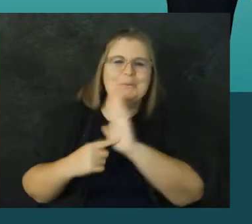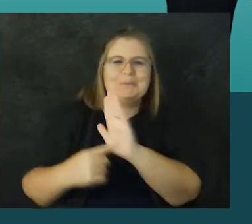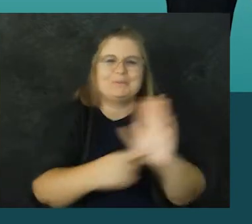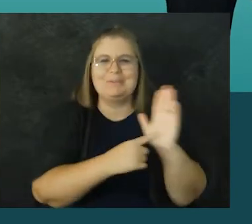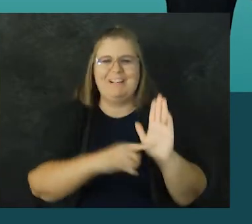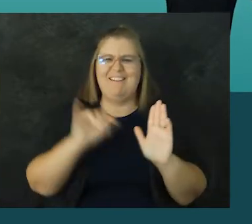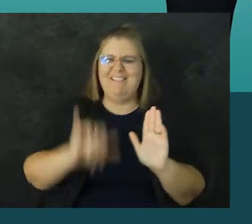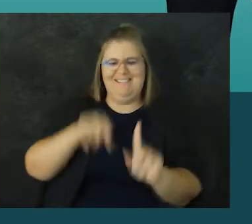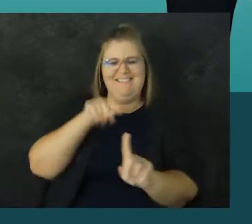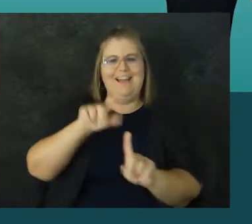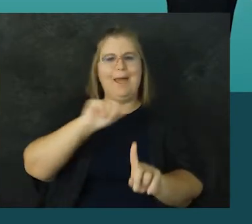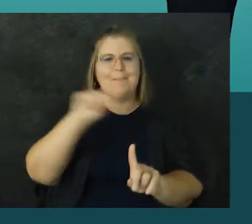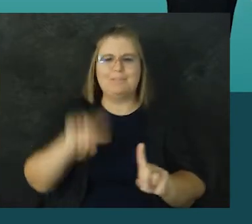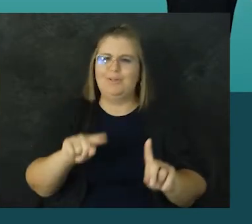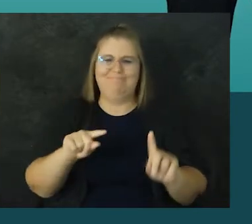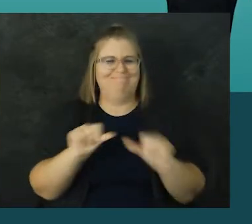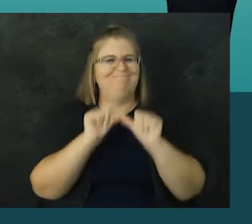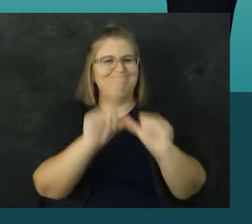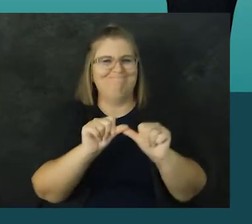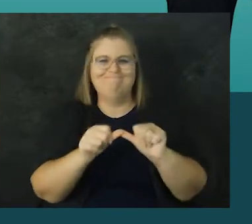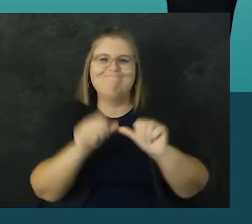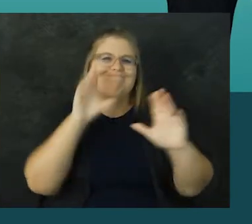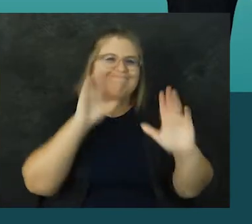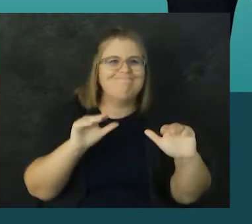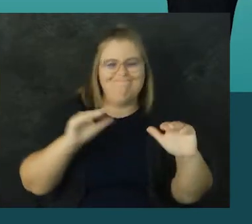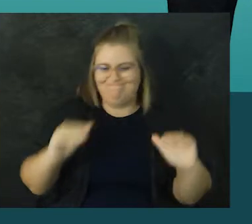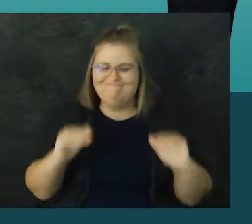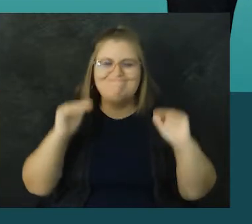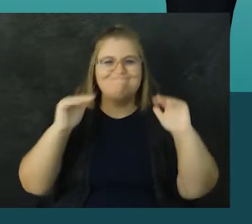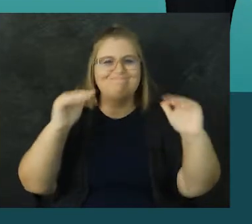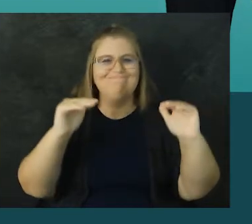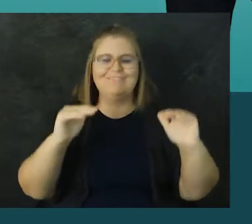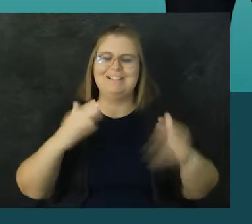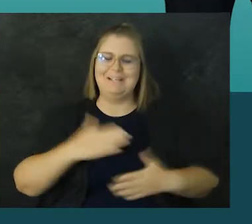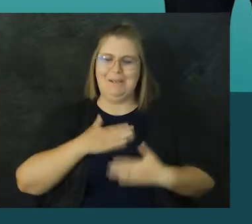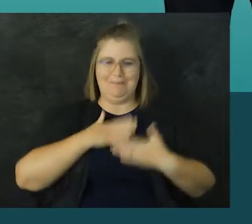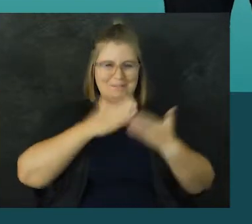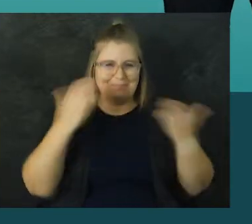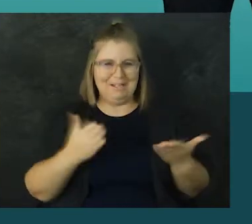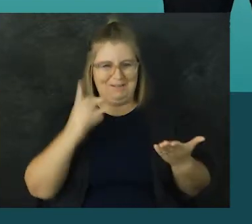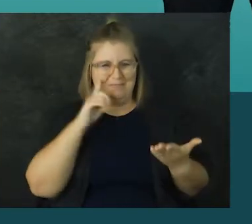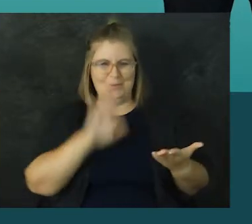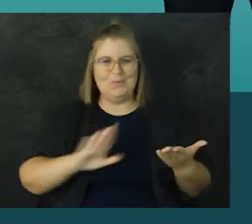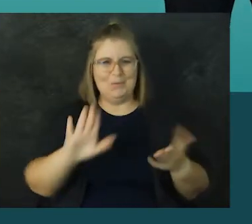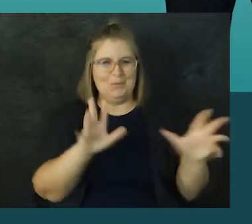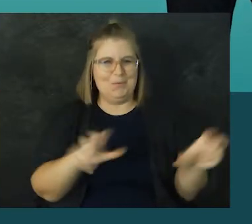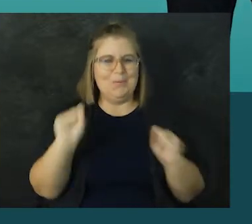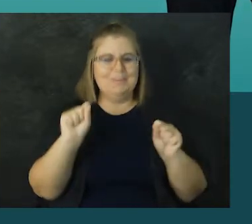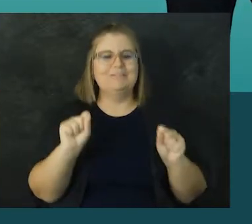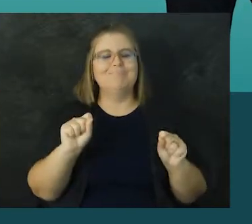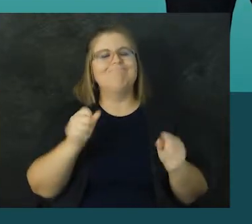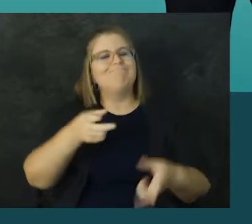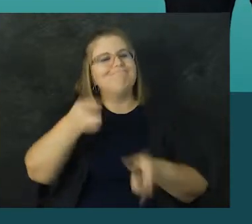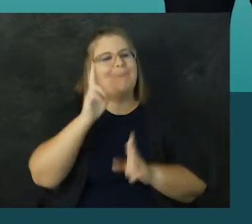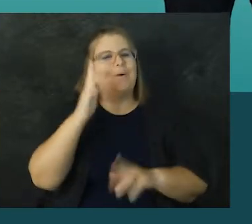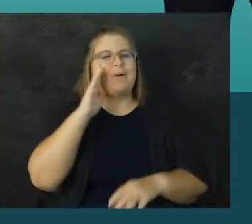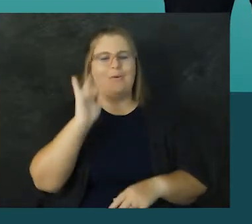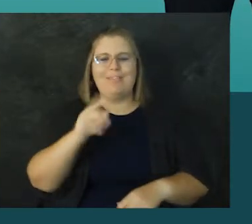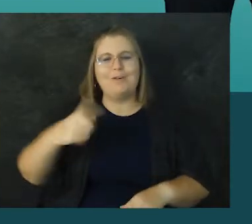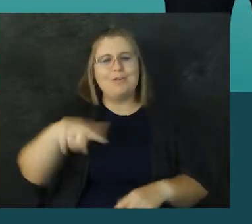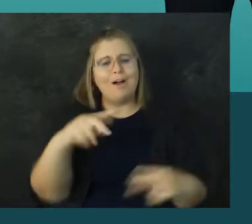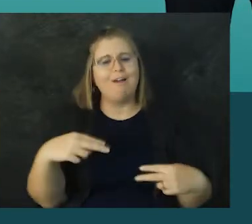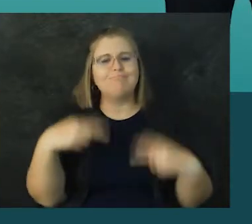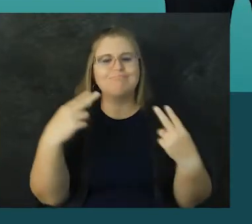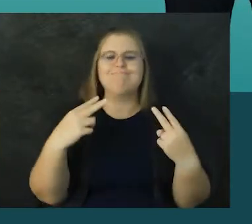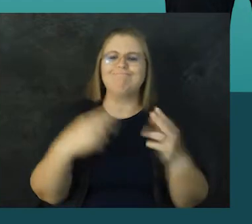creative, this summit will show how Amazon is constantly raising the bar. It's a pleasure to be here as your host for this year's summit. We